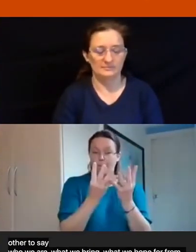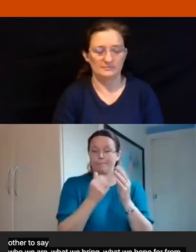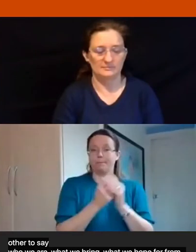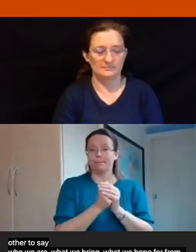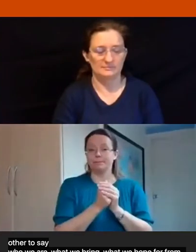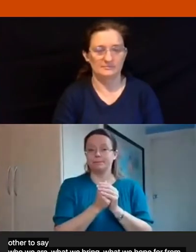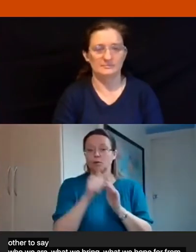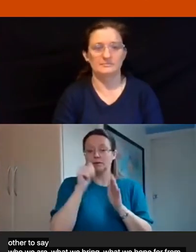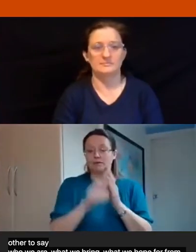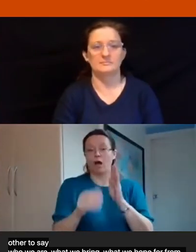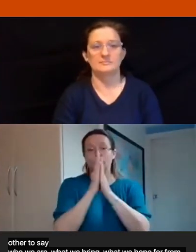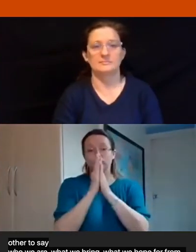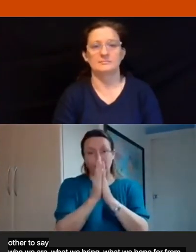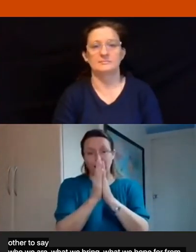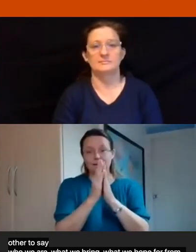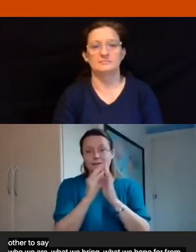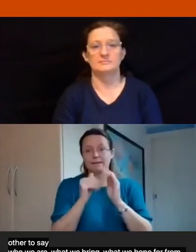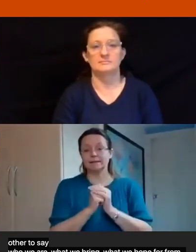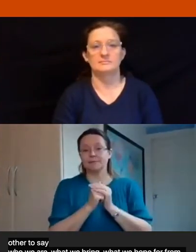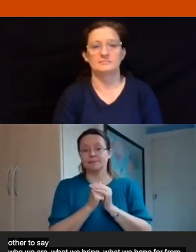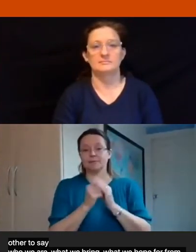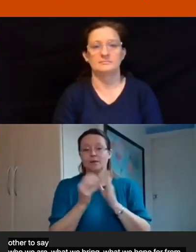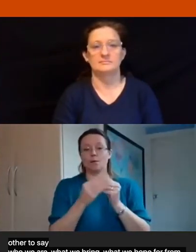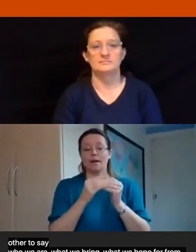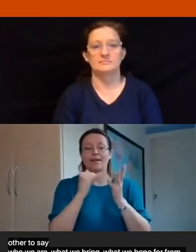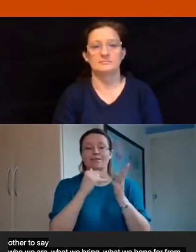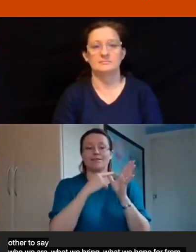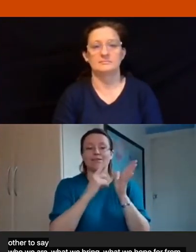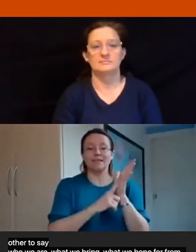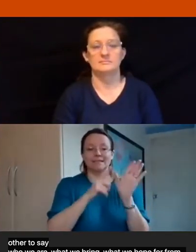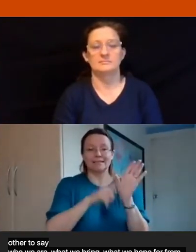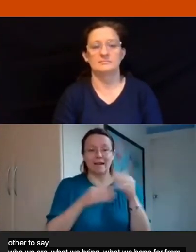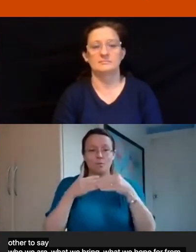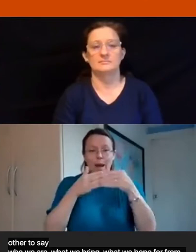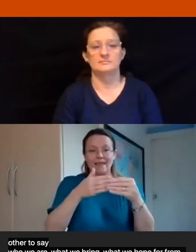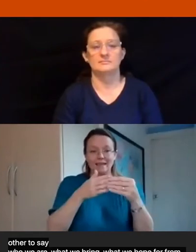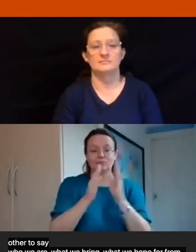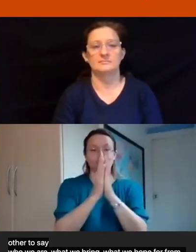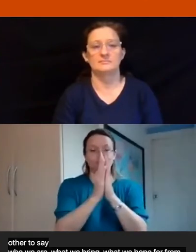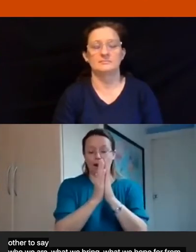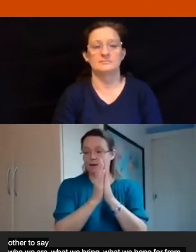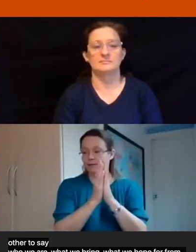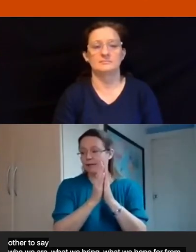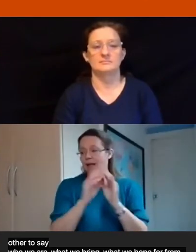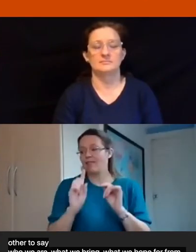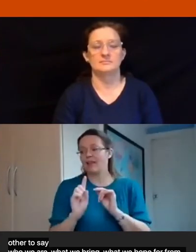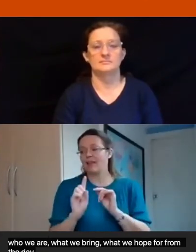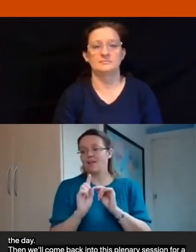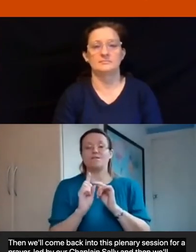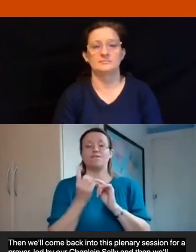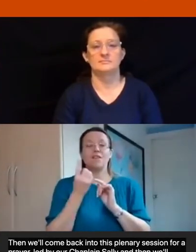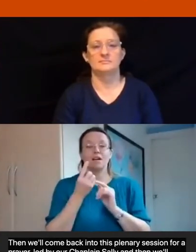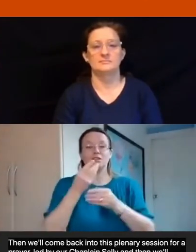for a prayer led by our coley chaplain sally hitchiner and then we'll move into our first story from naomi